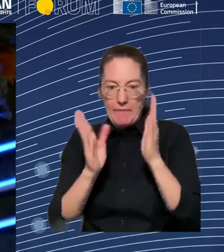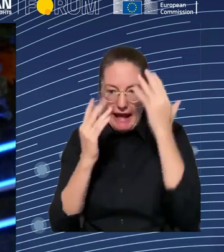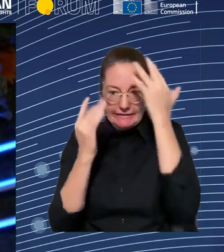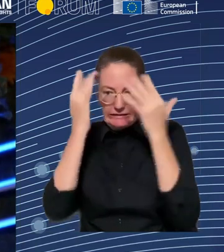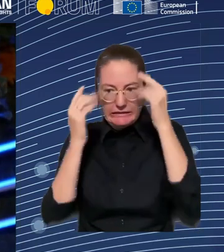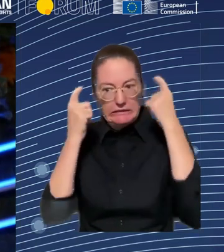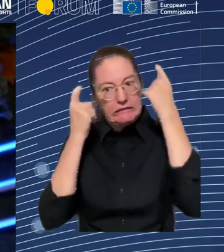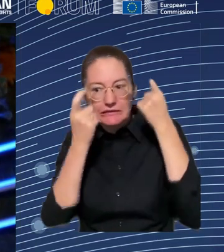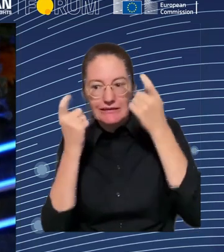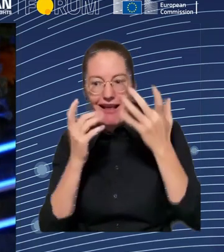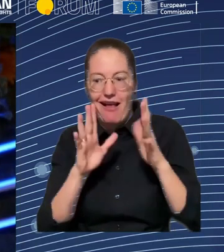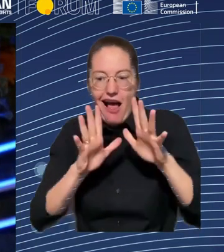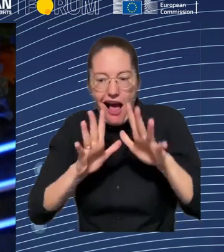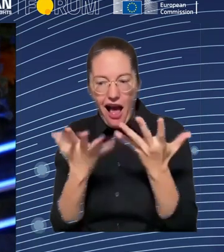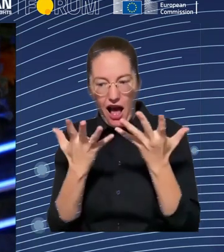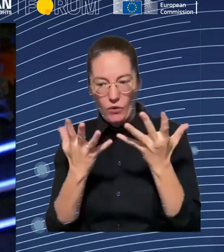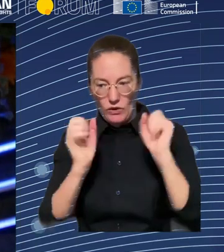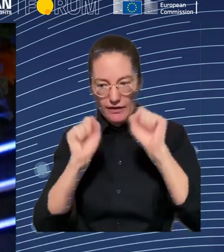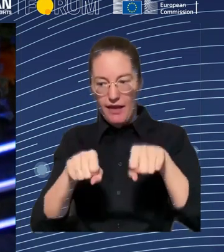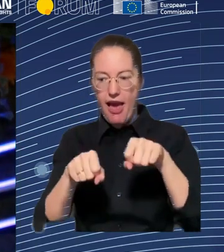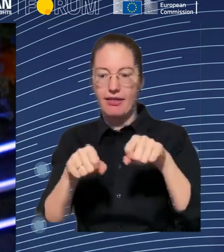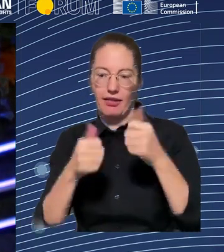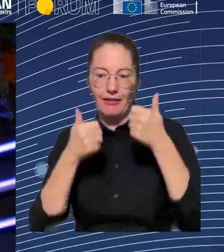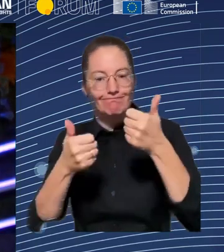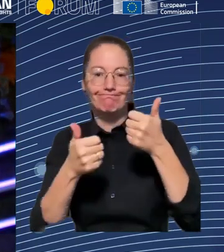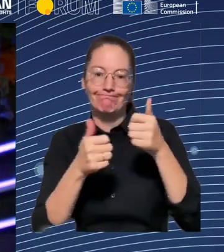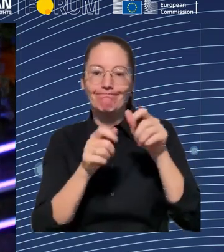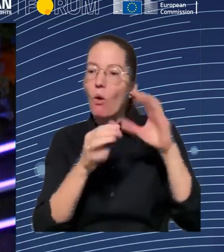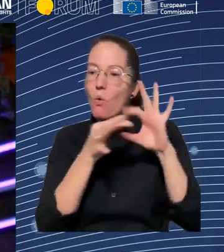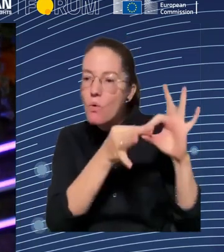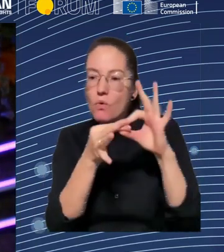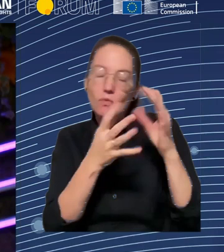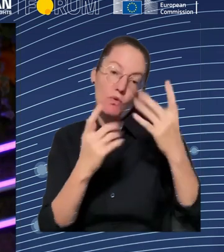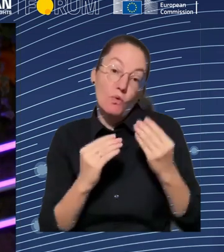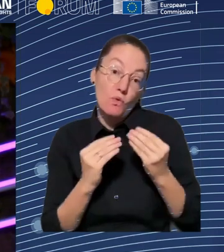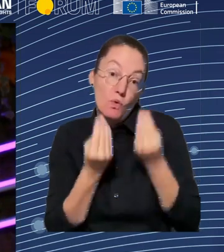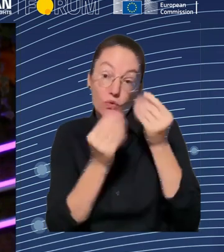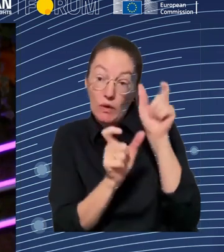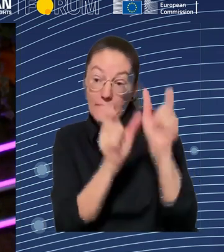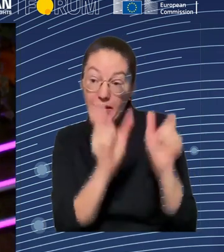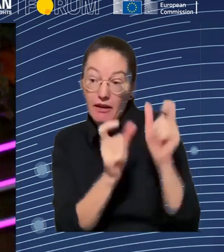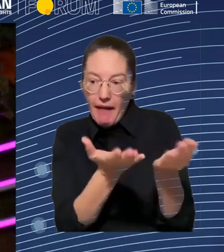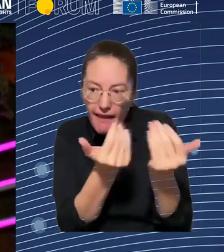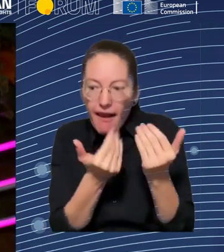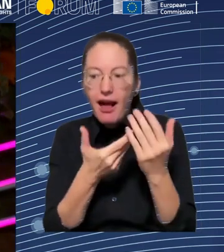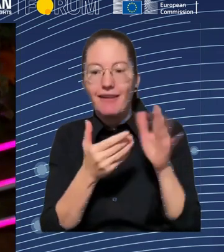technologies and how, you know, data are protected. So, I think there's a lot of maybe miscommunication, or at least